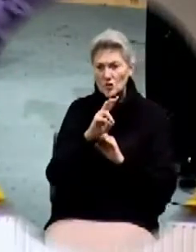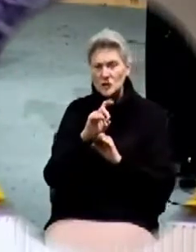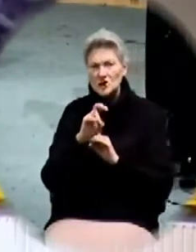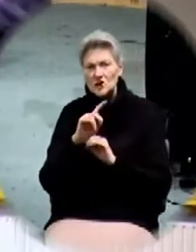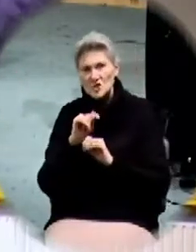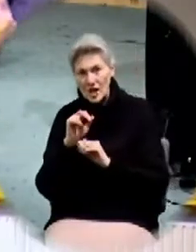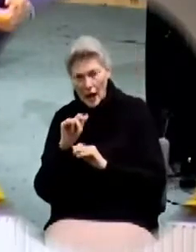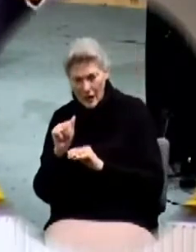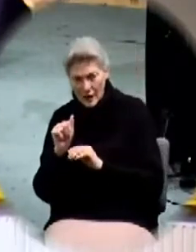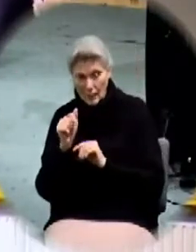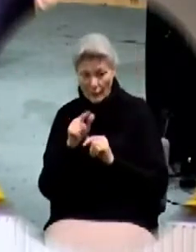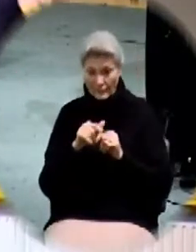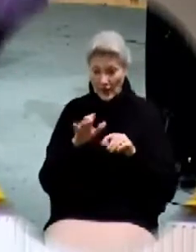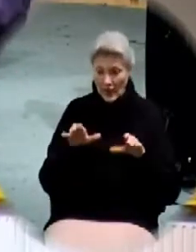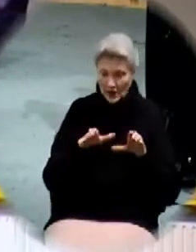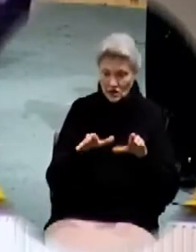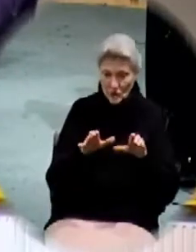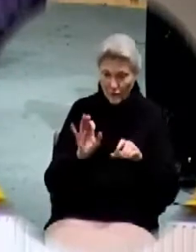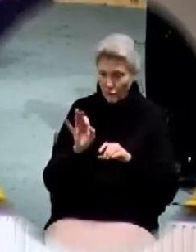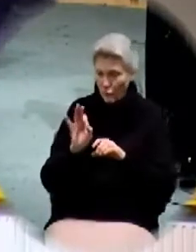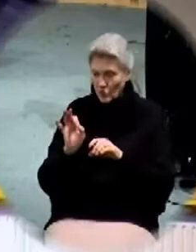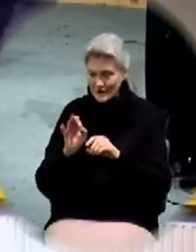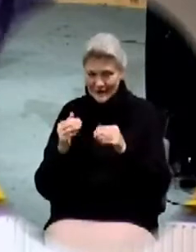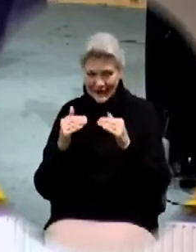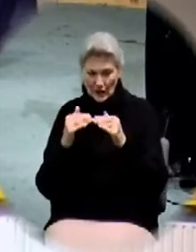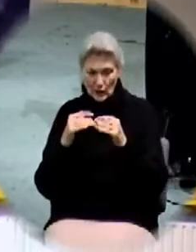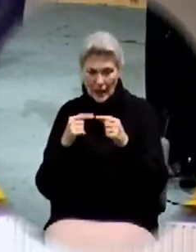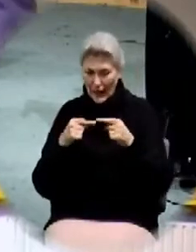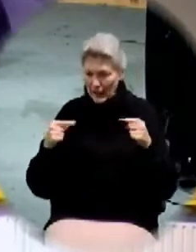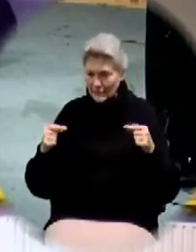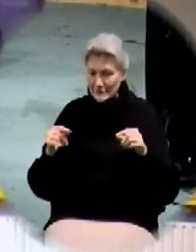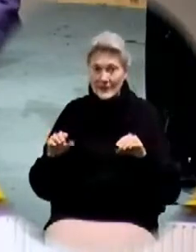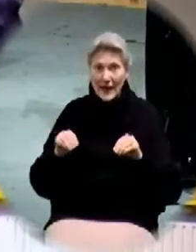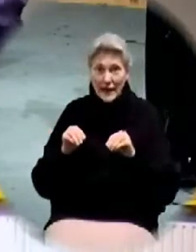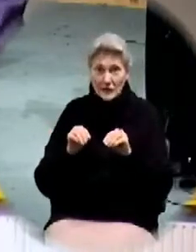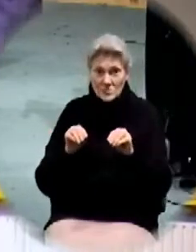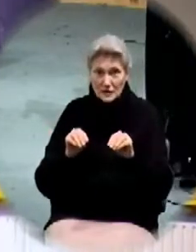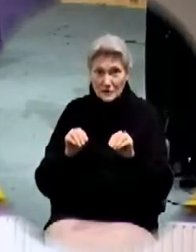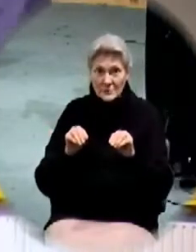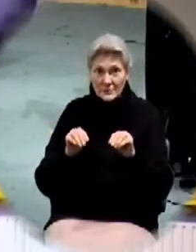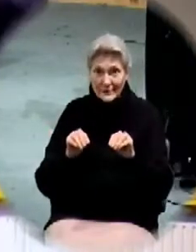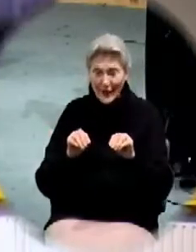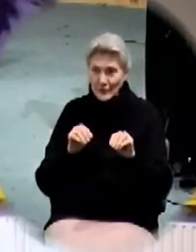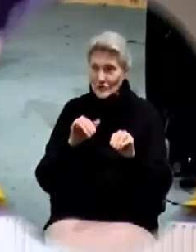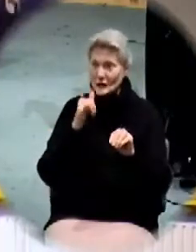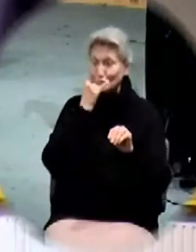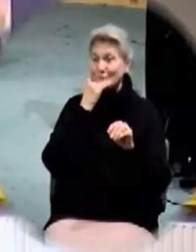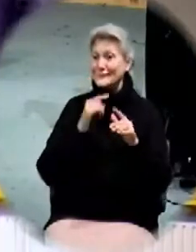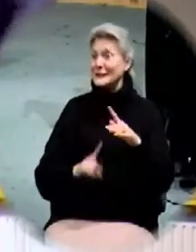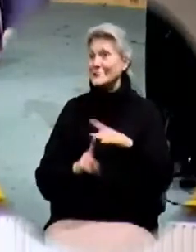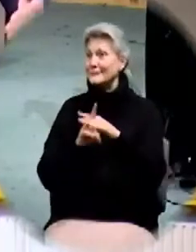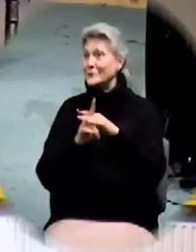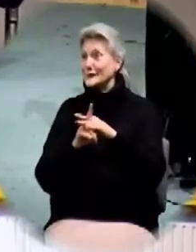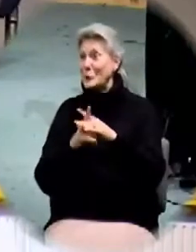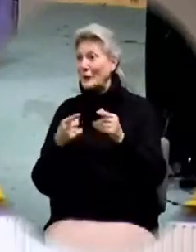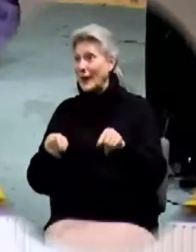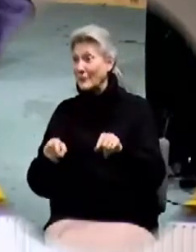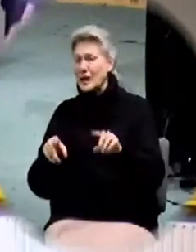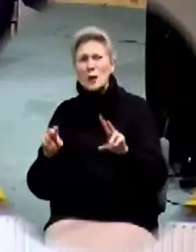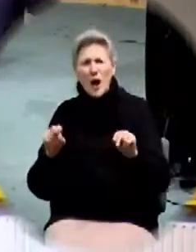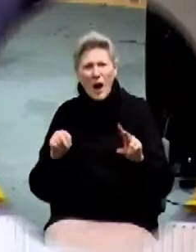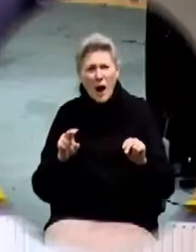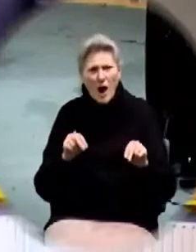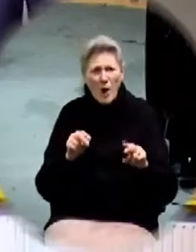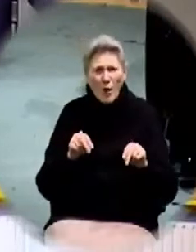that for every action and force in nature, there's an equal and odd. That just happened accidentally? No. The master designer, the